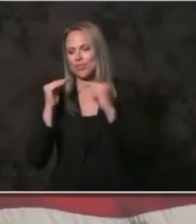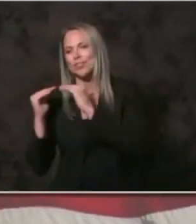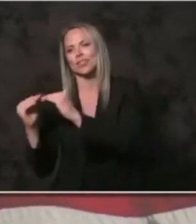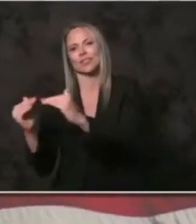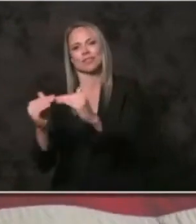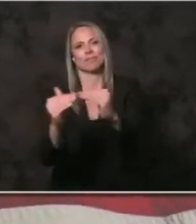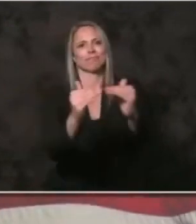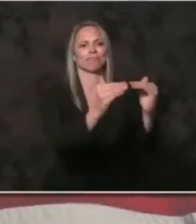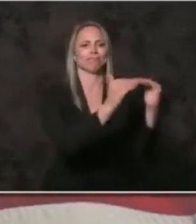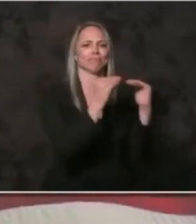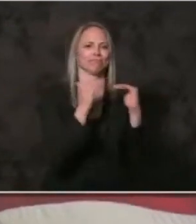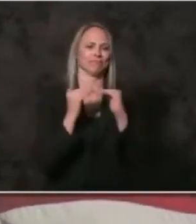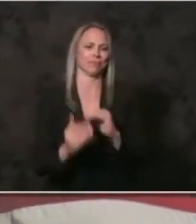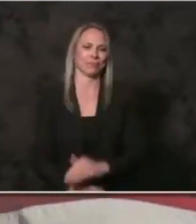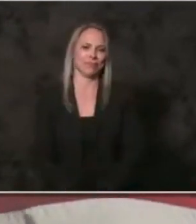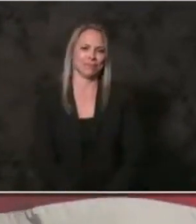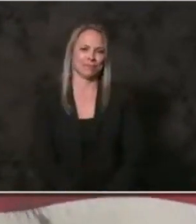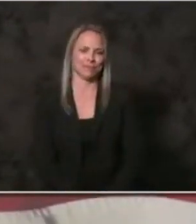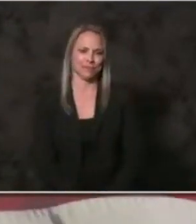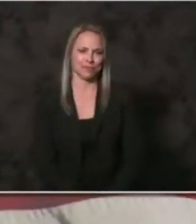justice for all.